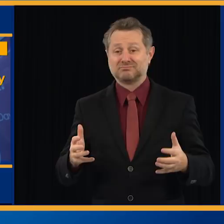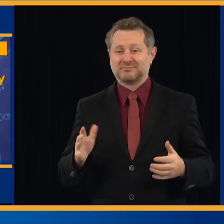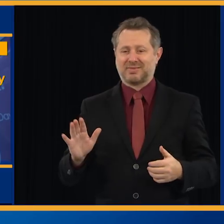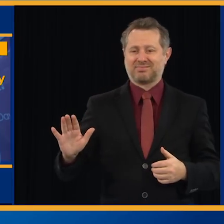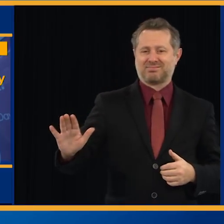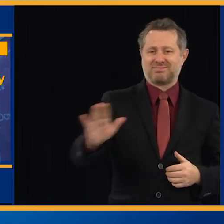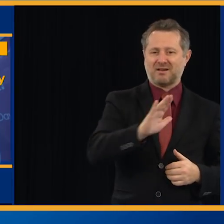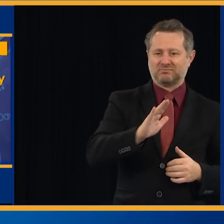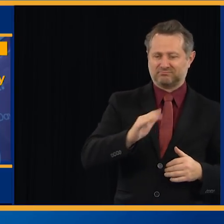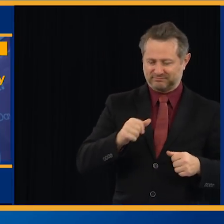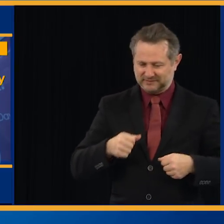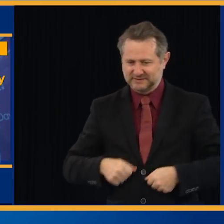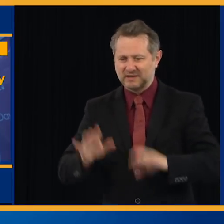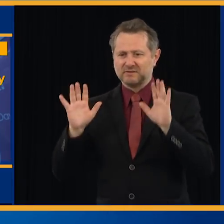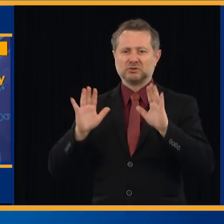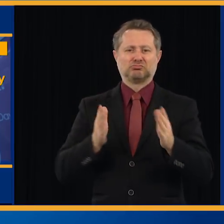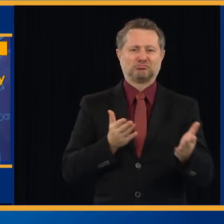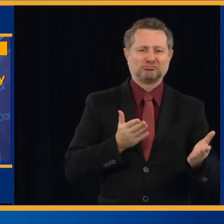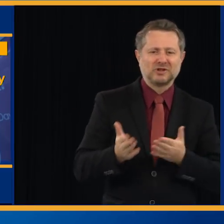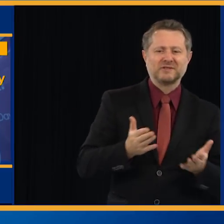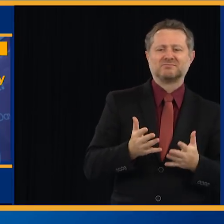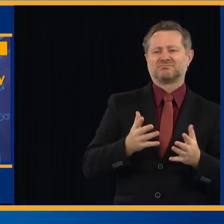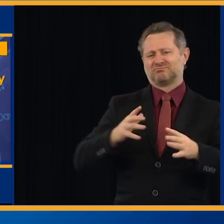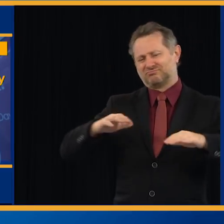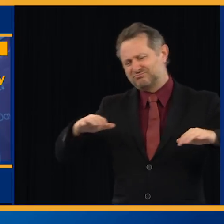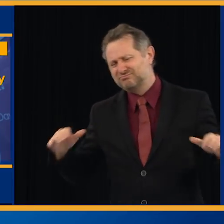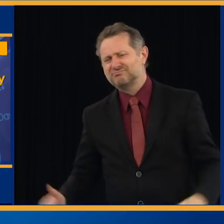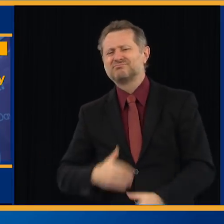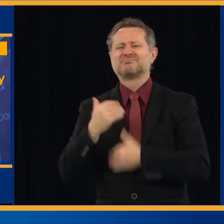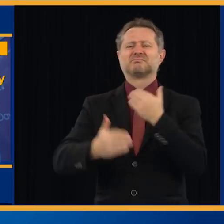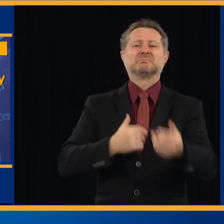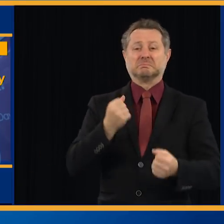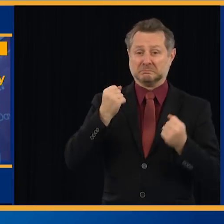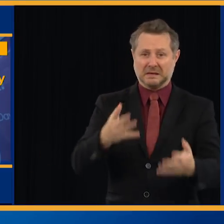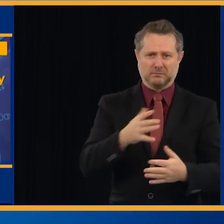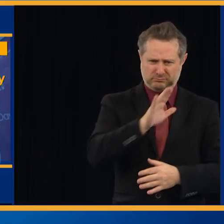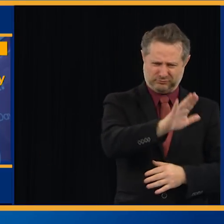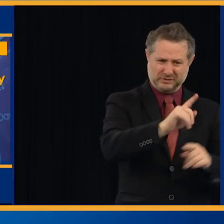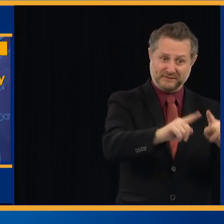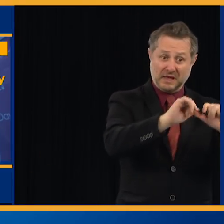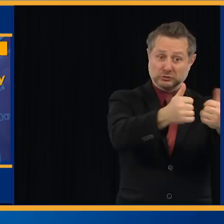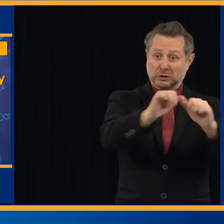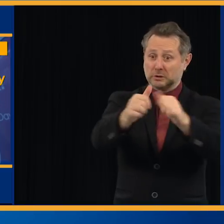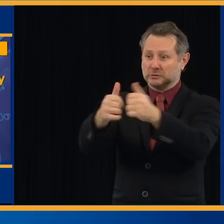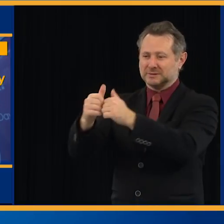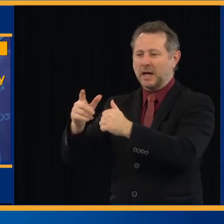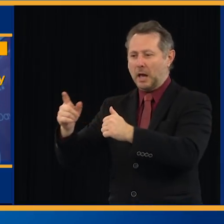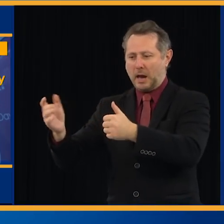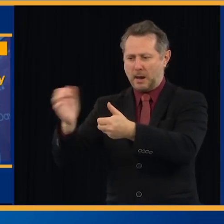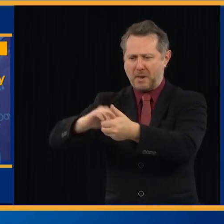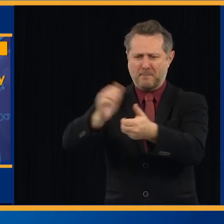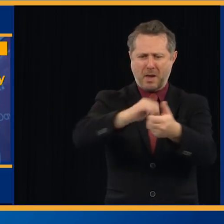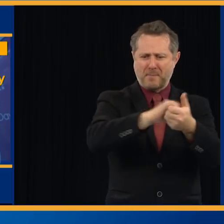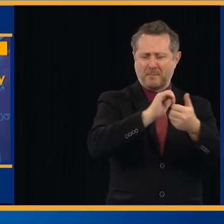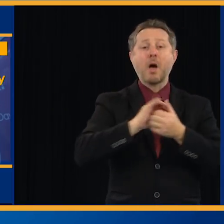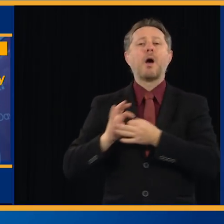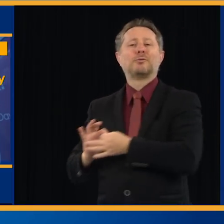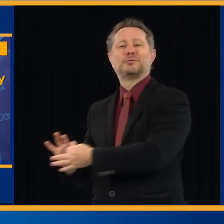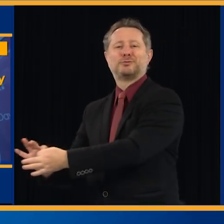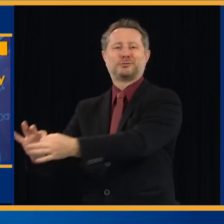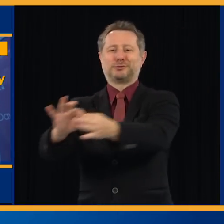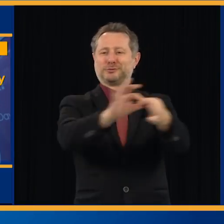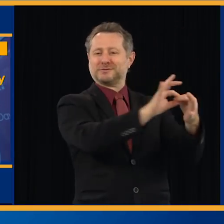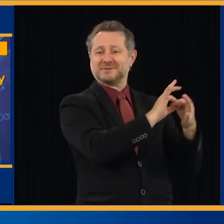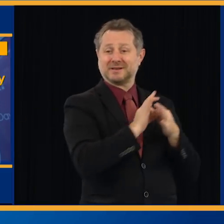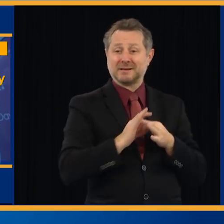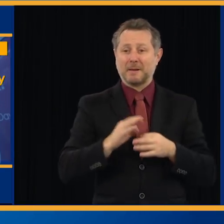effort from multiple agencies all working together. The MTA has stepped up by recommending this